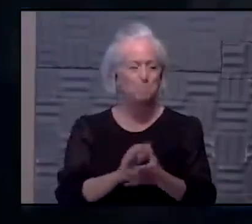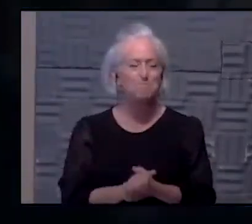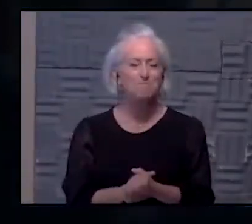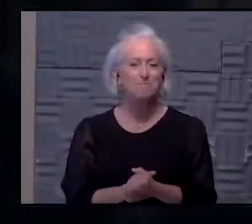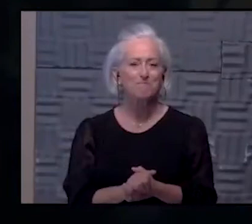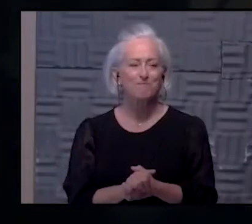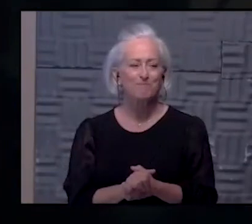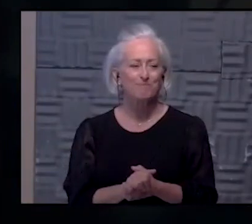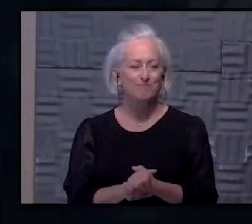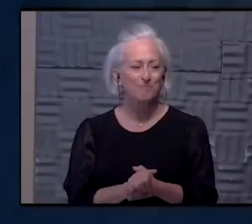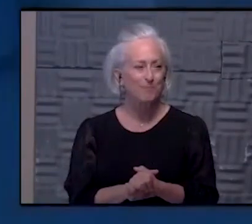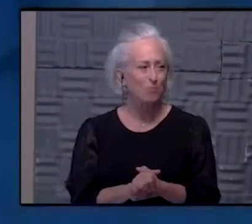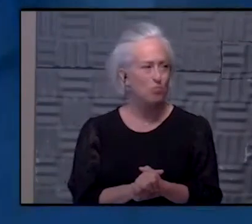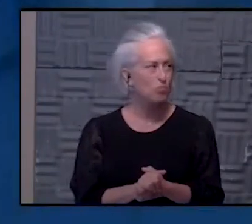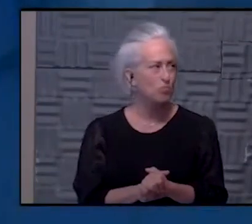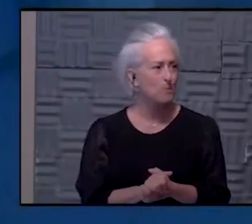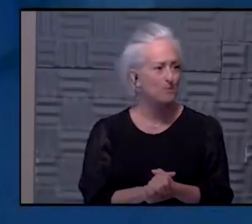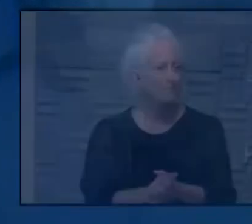I'll see you later. You